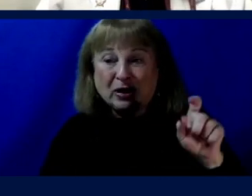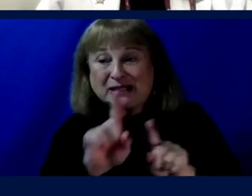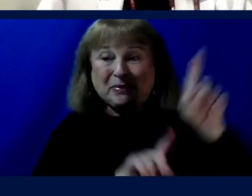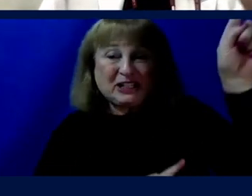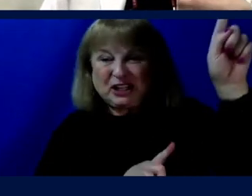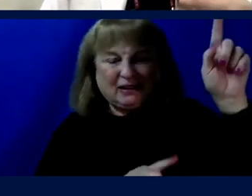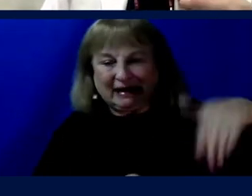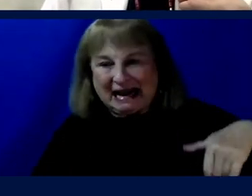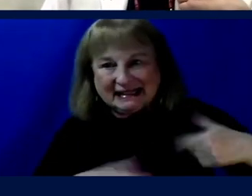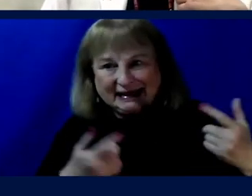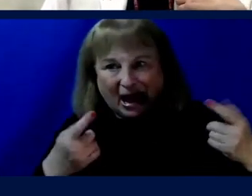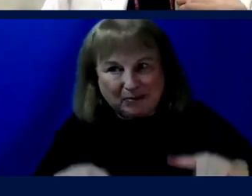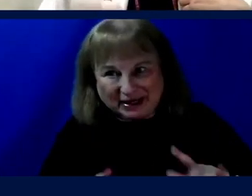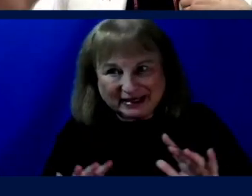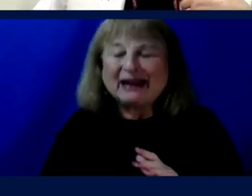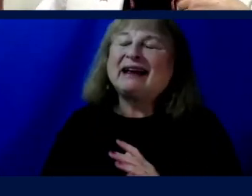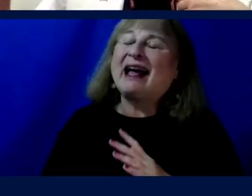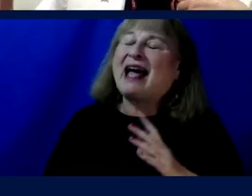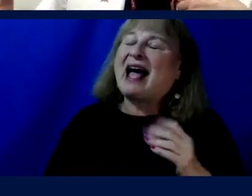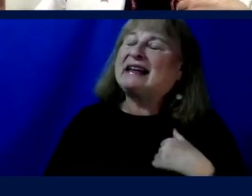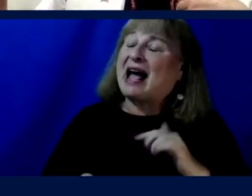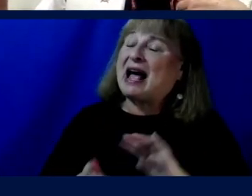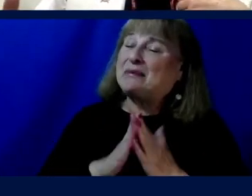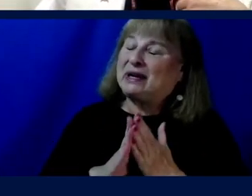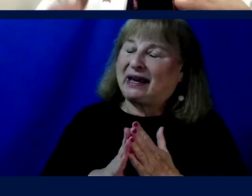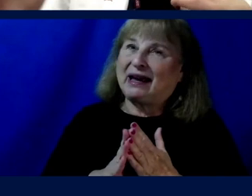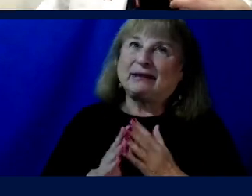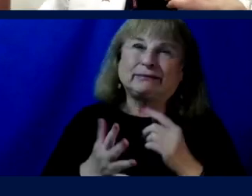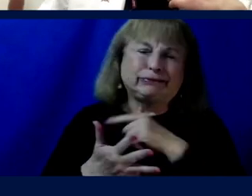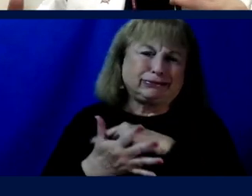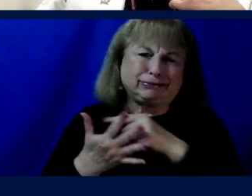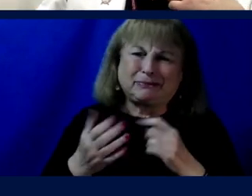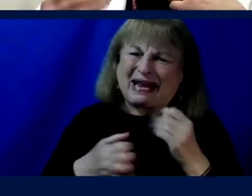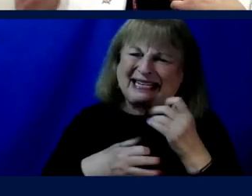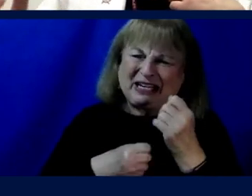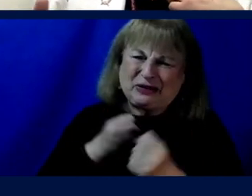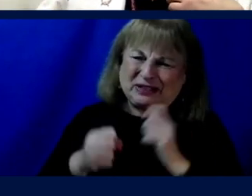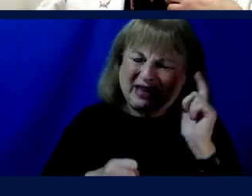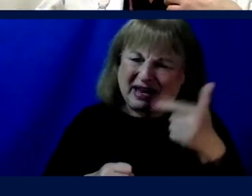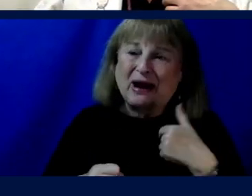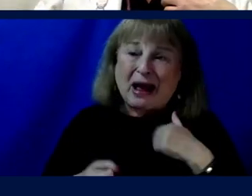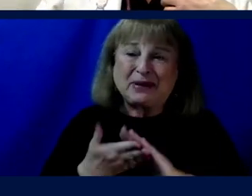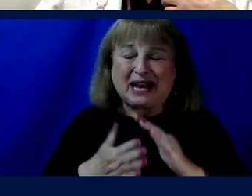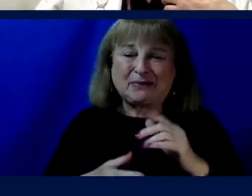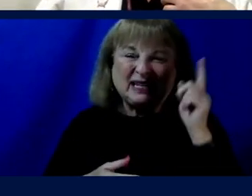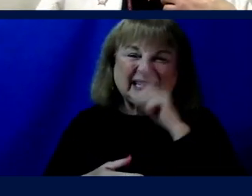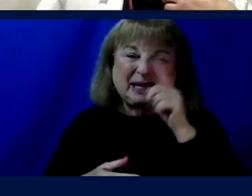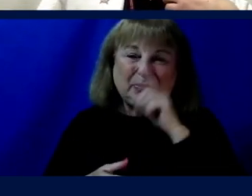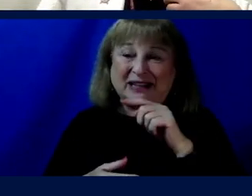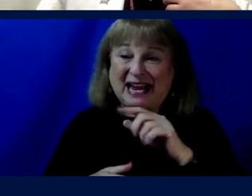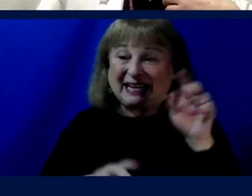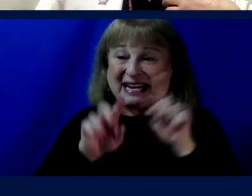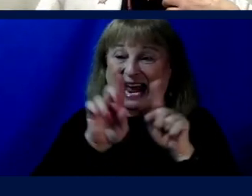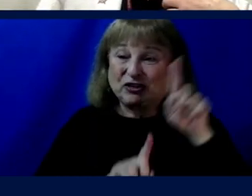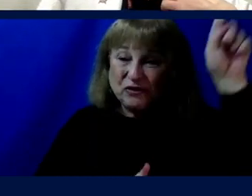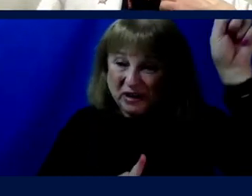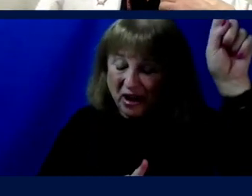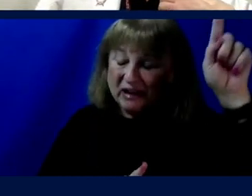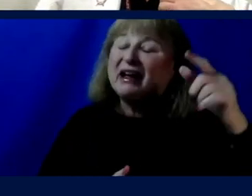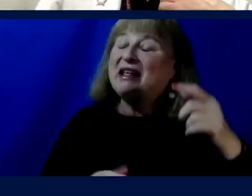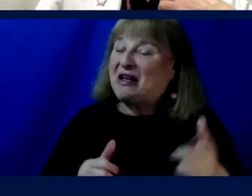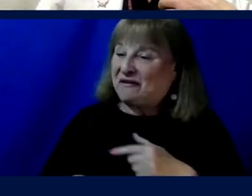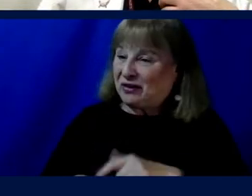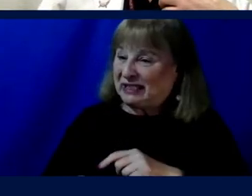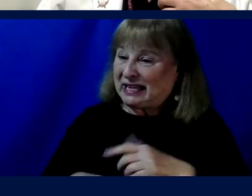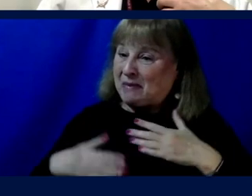to occur. And then I became many, many decades later, simulated astronaut. currently hold the record for a physician in a